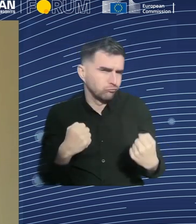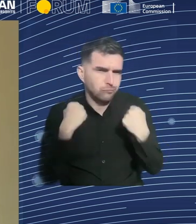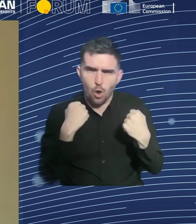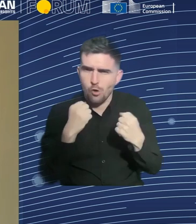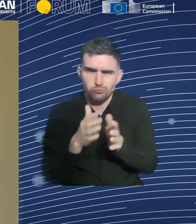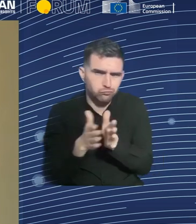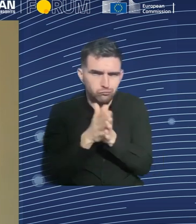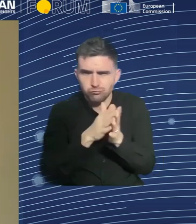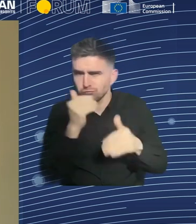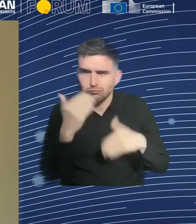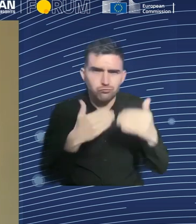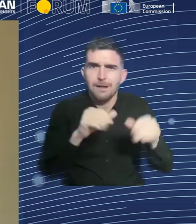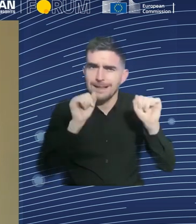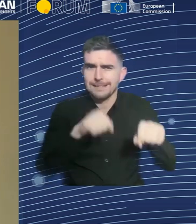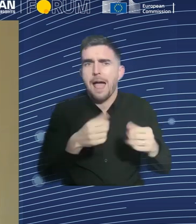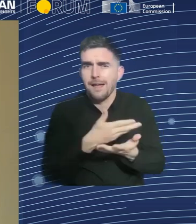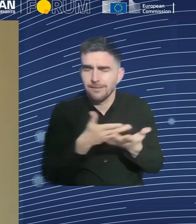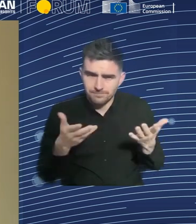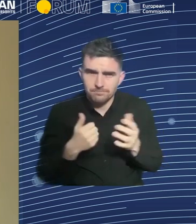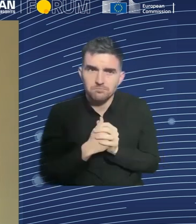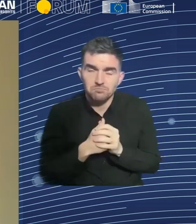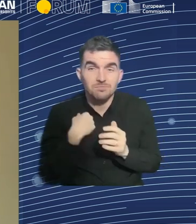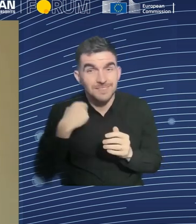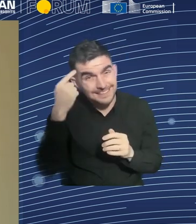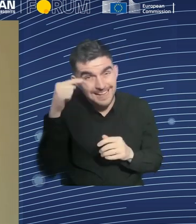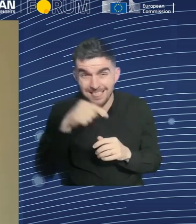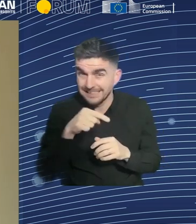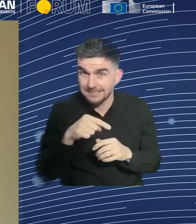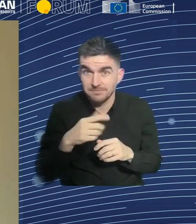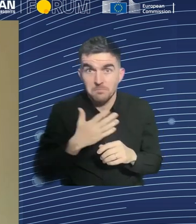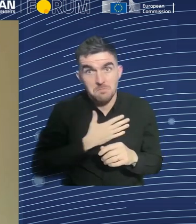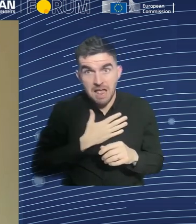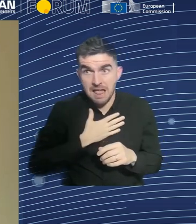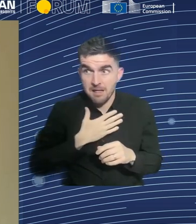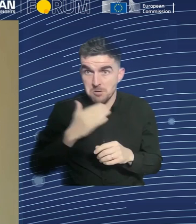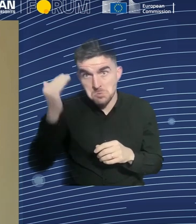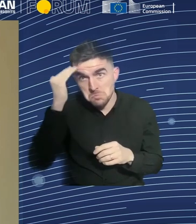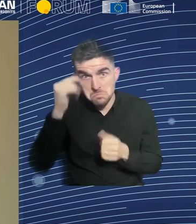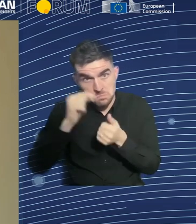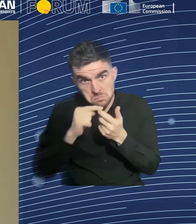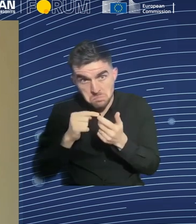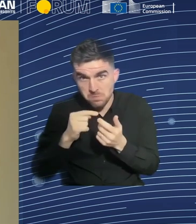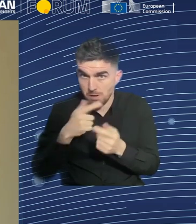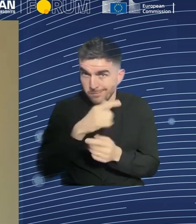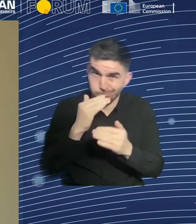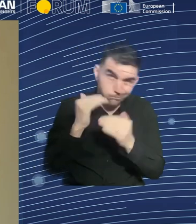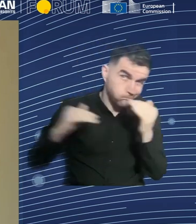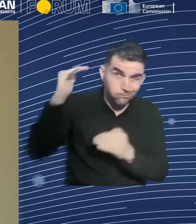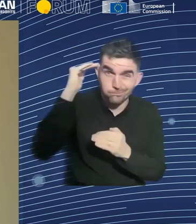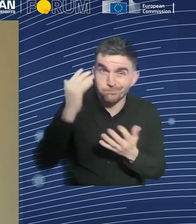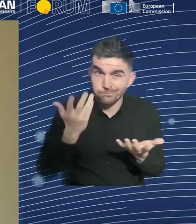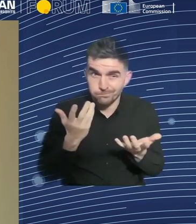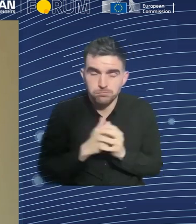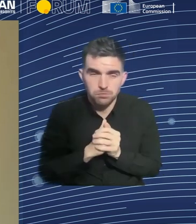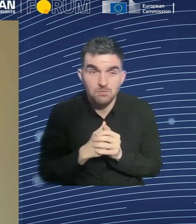But this is sort of beyond my paper grade. I'm an AI researcher. I'm not a cultural theorist. But I really